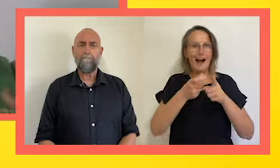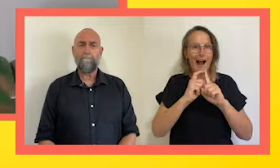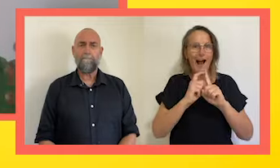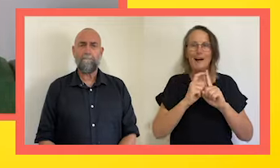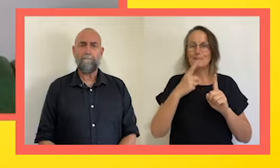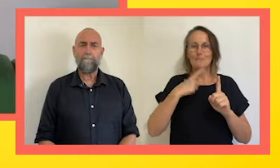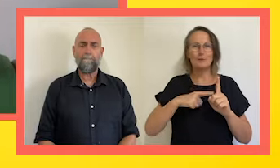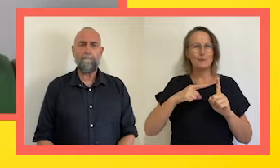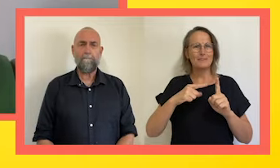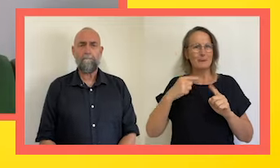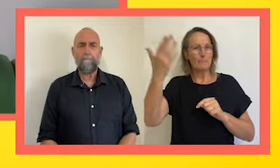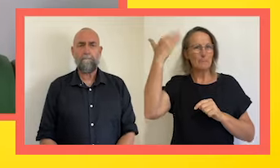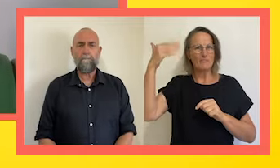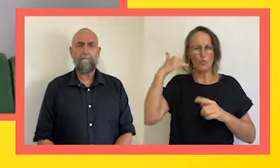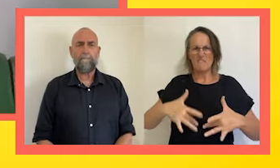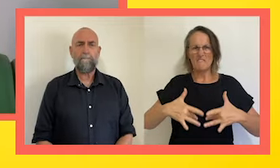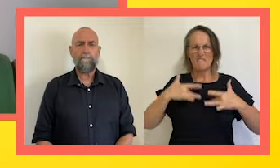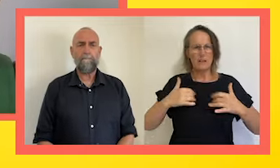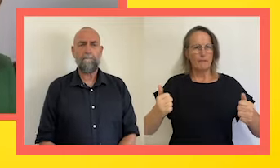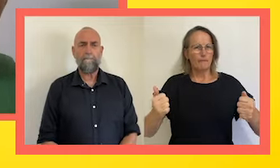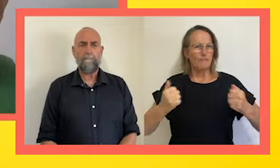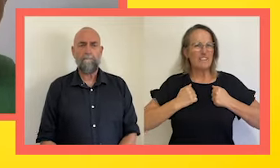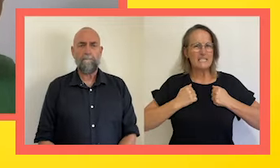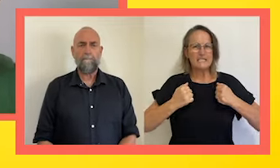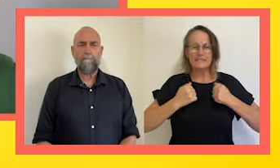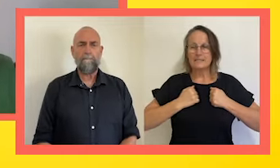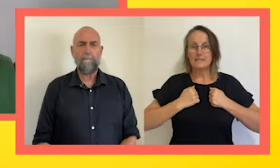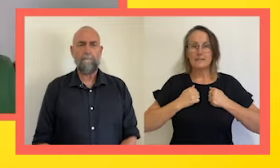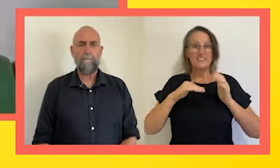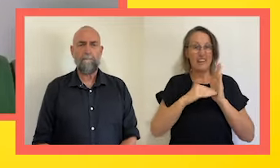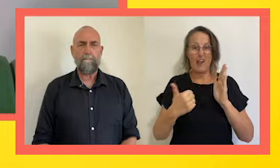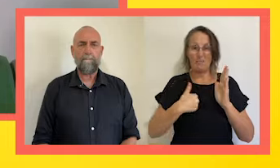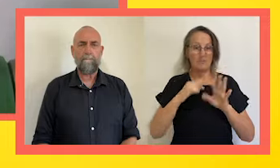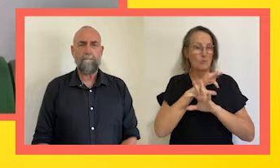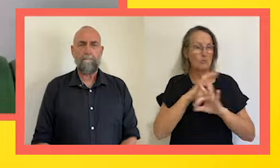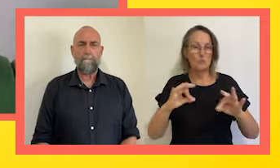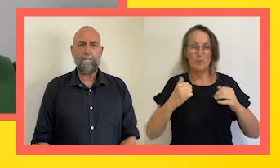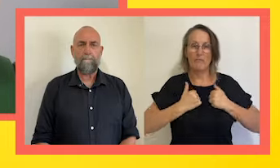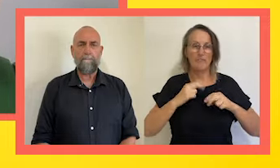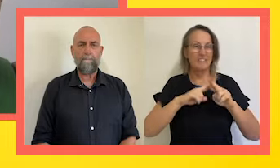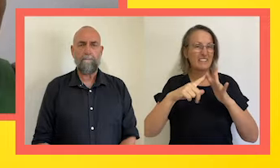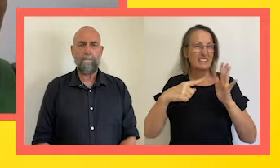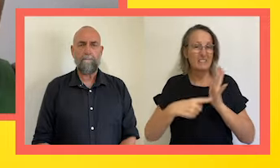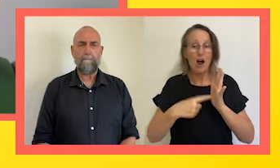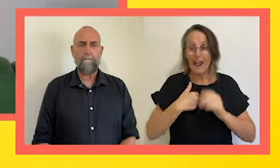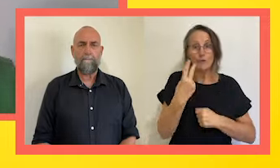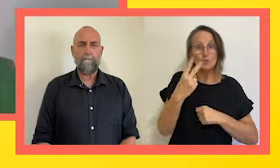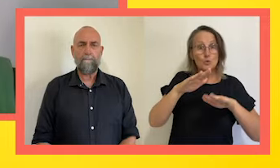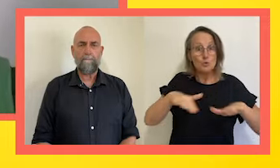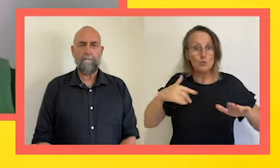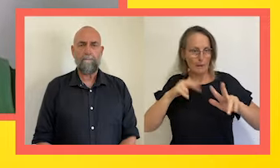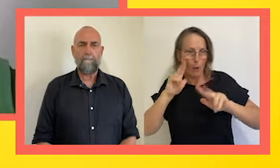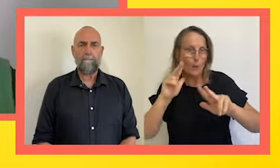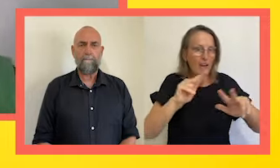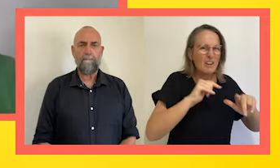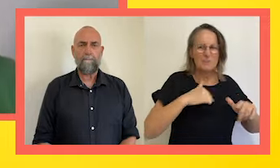of feeling so fit. I really miss that. I'm so unfit now. Got two kids that I'm running around like crazy after, but